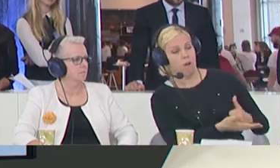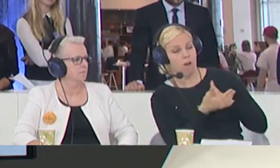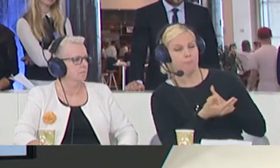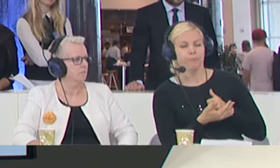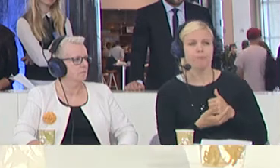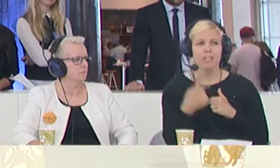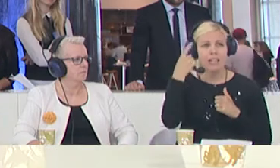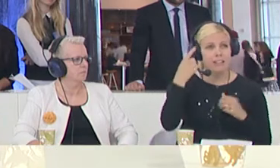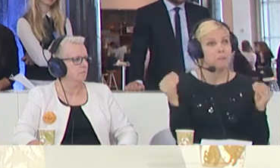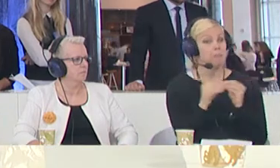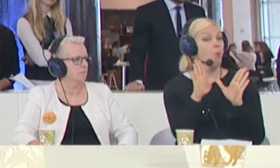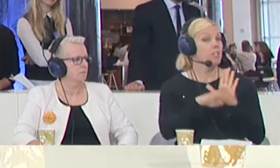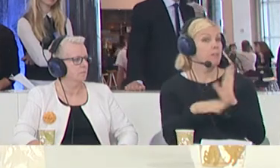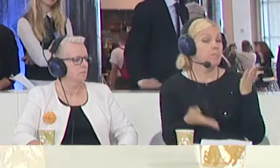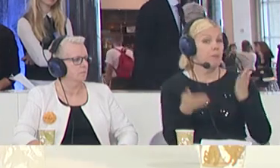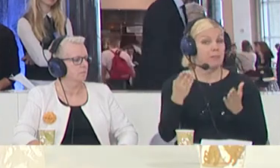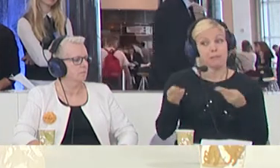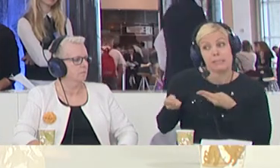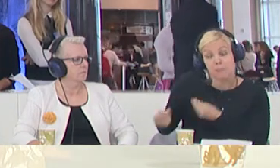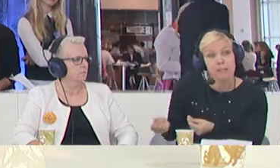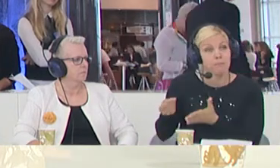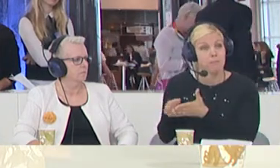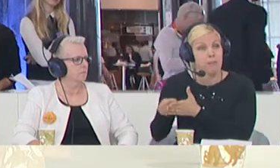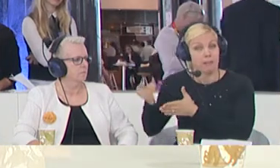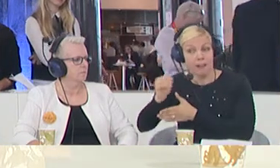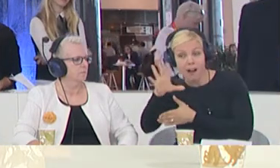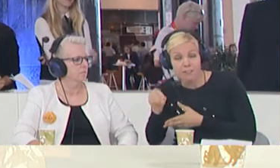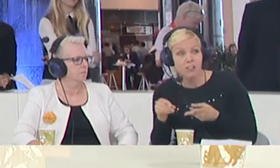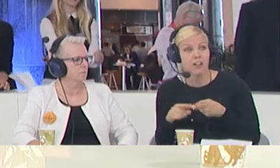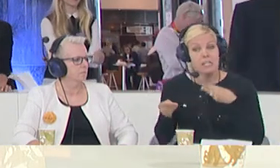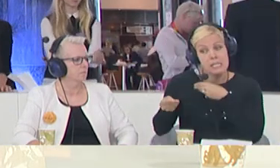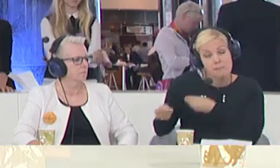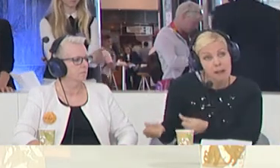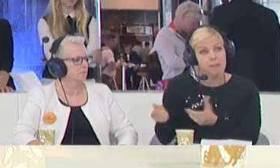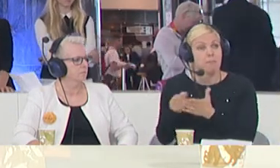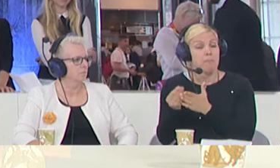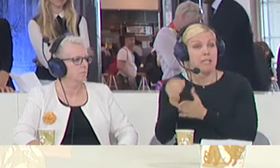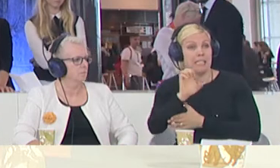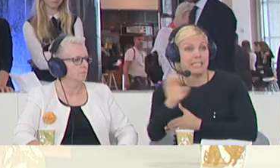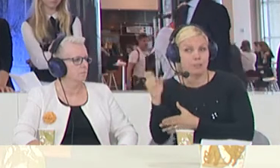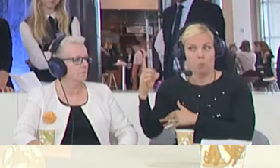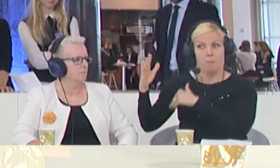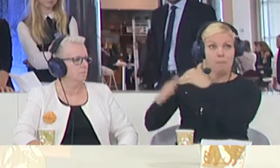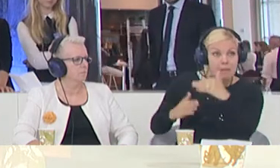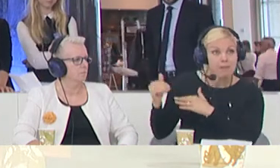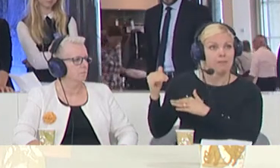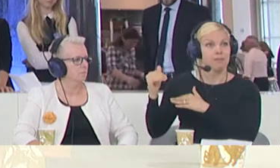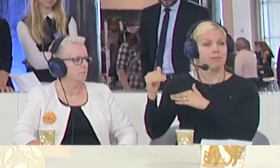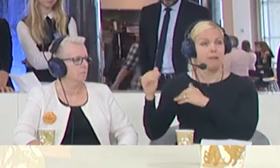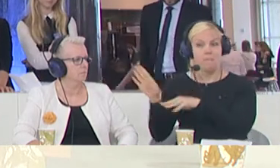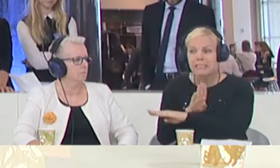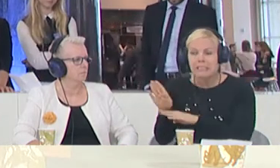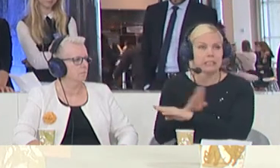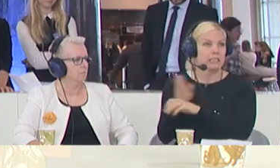areas in the east as well, to build businesses rather than have them come, have them to process them through